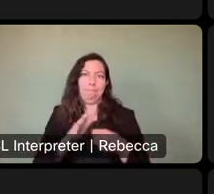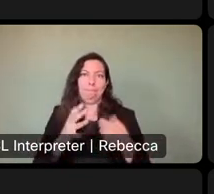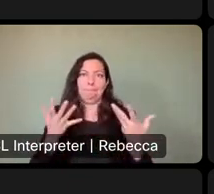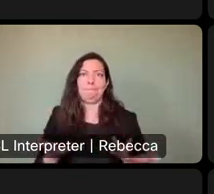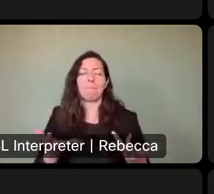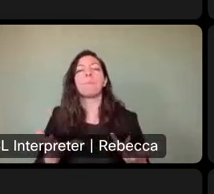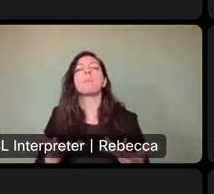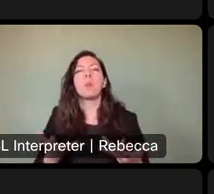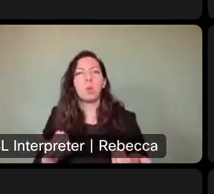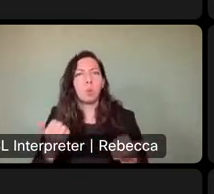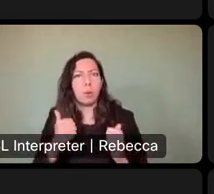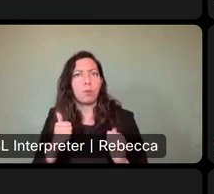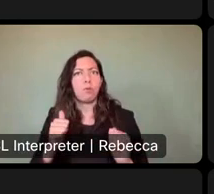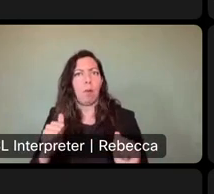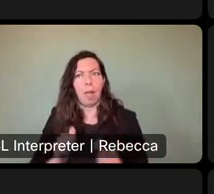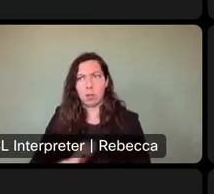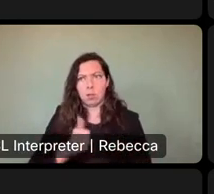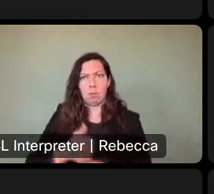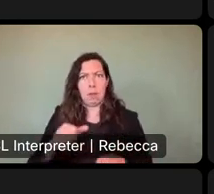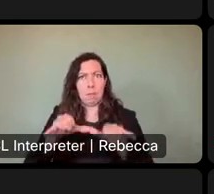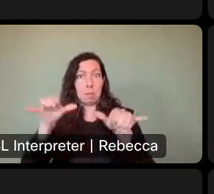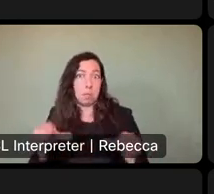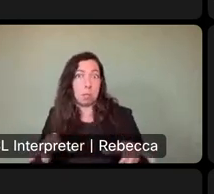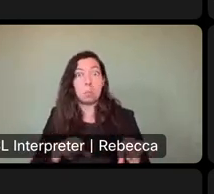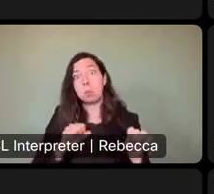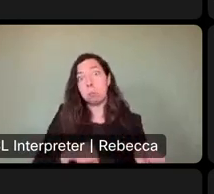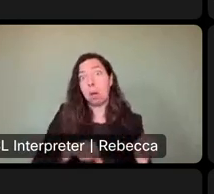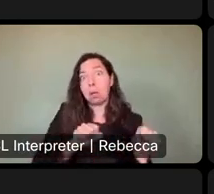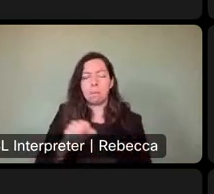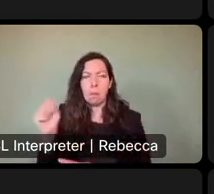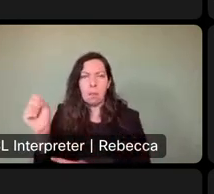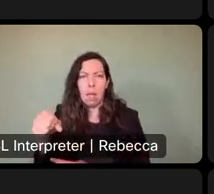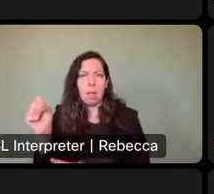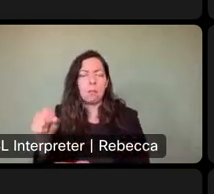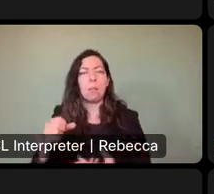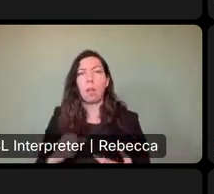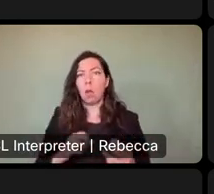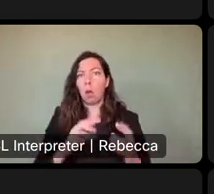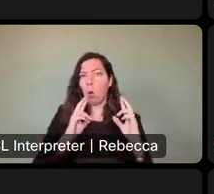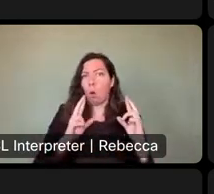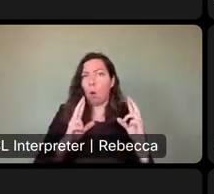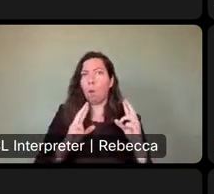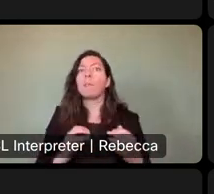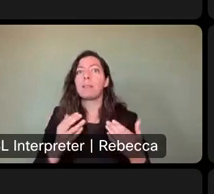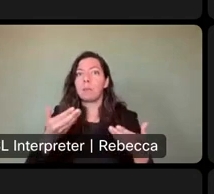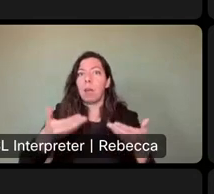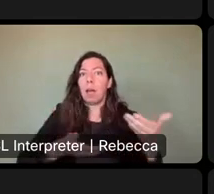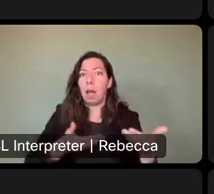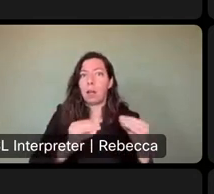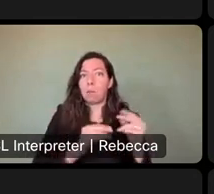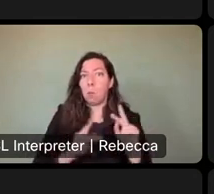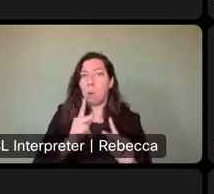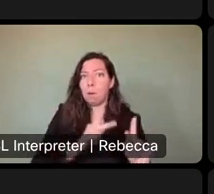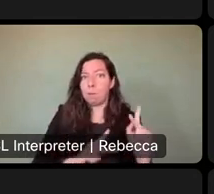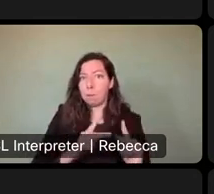at and getting that, and we have that ability. Um, and hopefully as we, we fix our vacancy rate, and hopefully as we bring